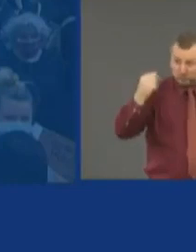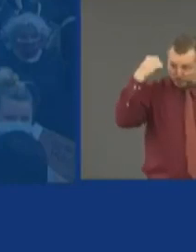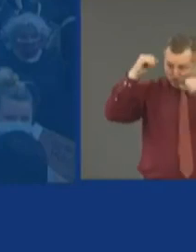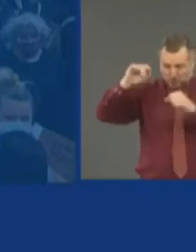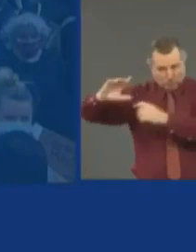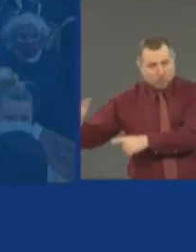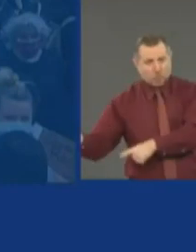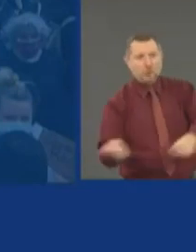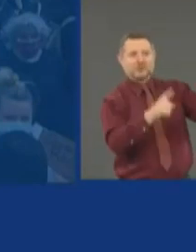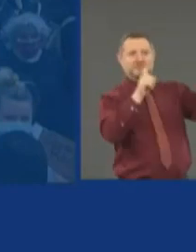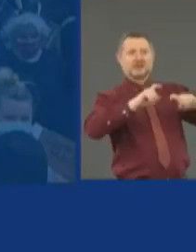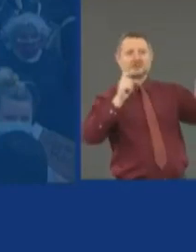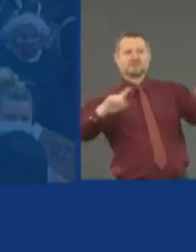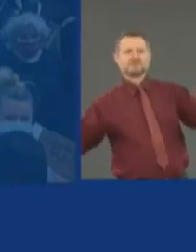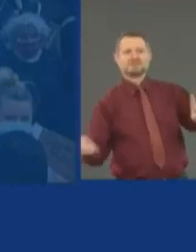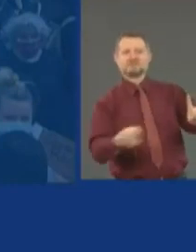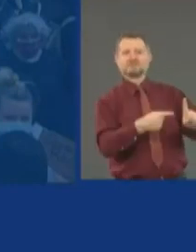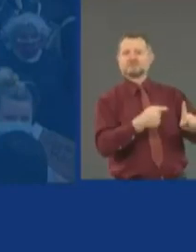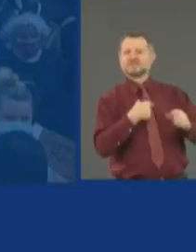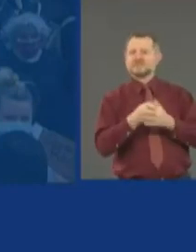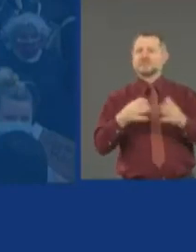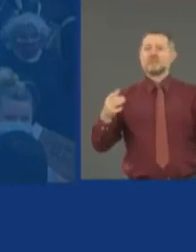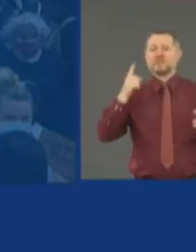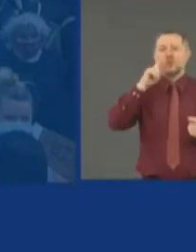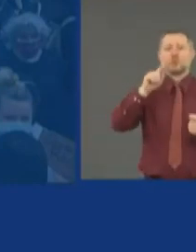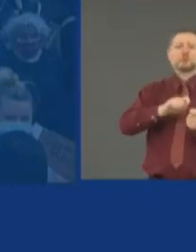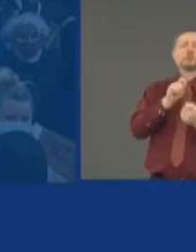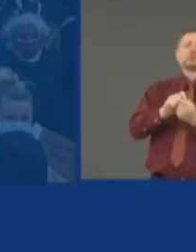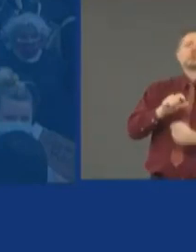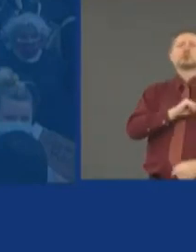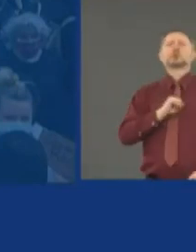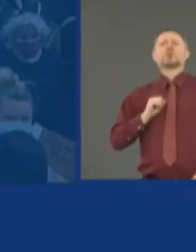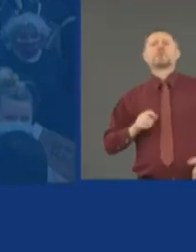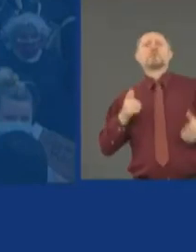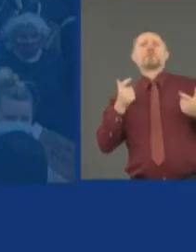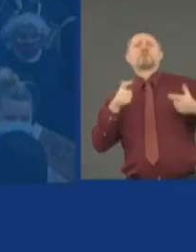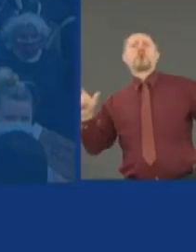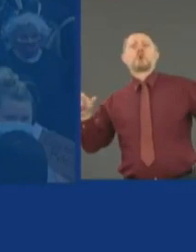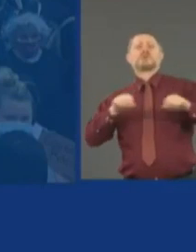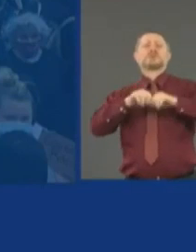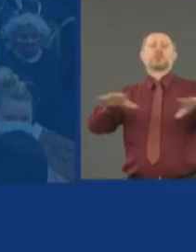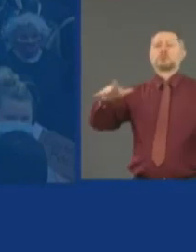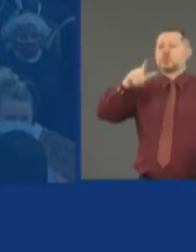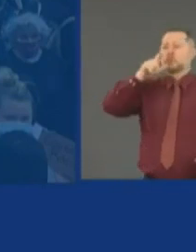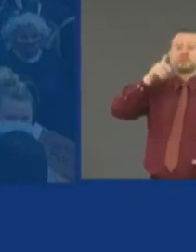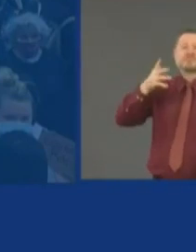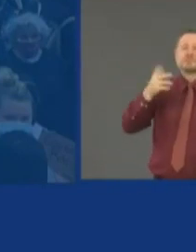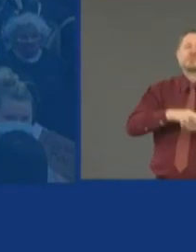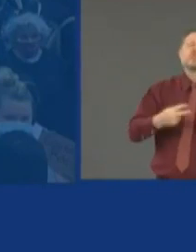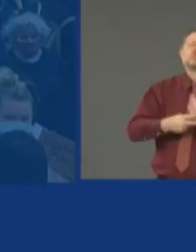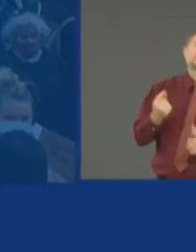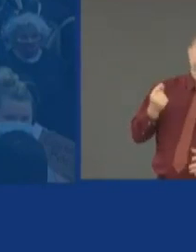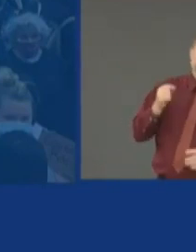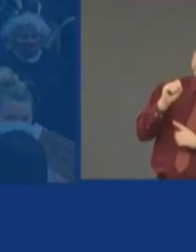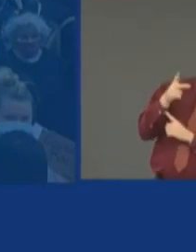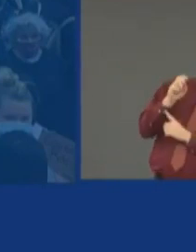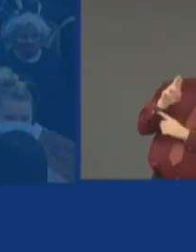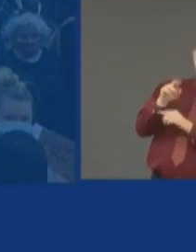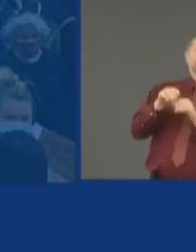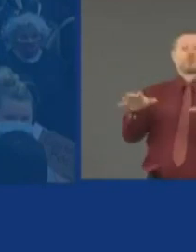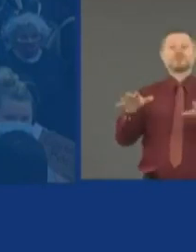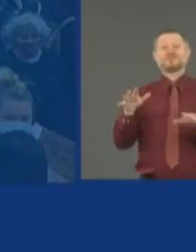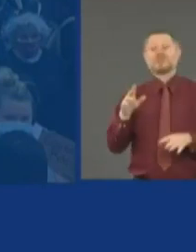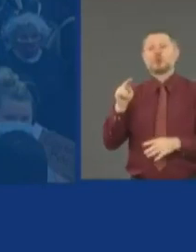The super spreader, all these new terms, super spreader. What's a super spreader? Super spreader is what happened to us in New Rochelle,